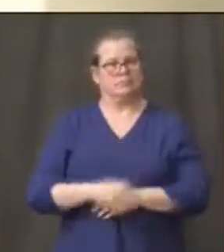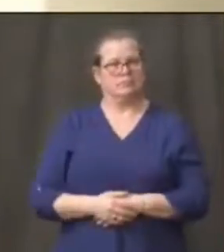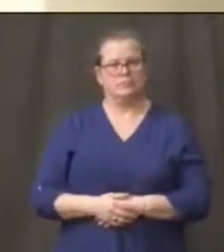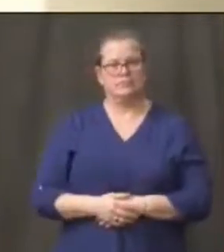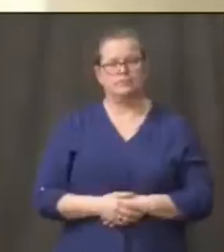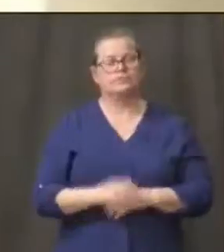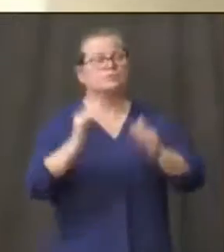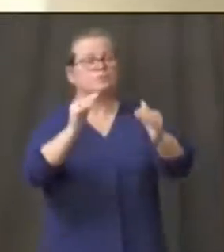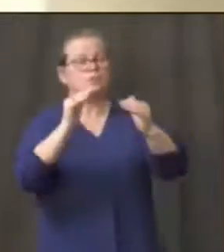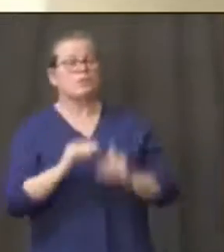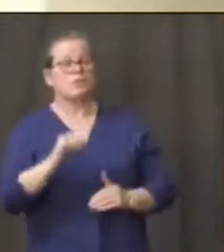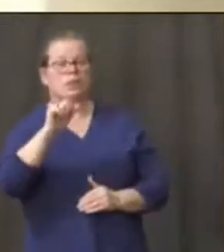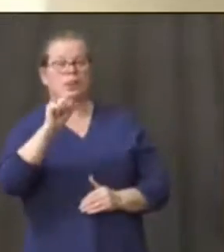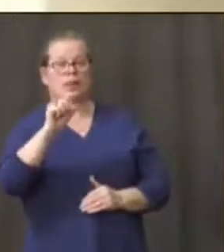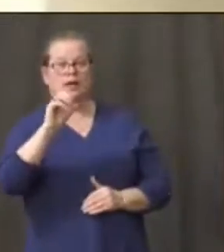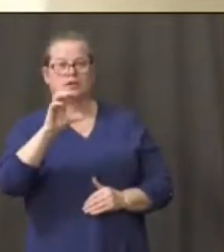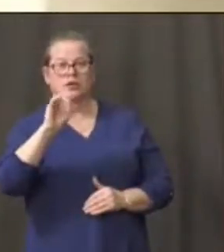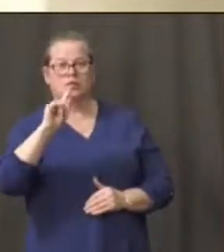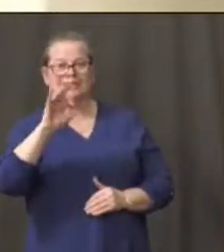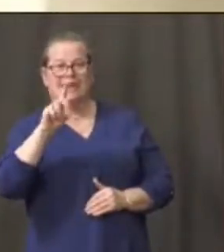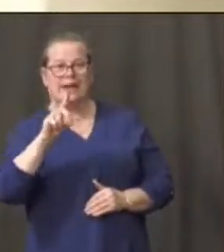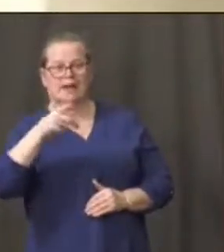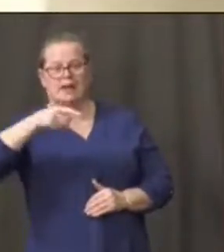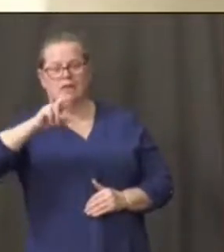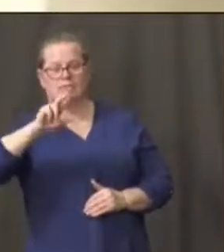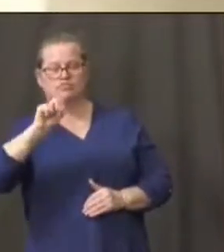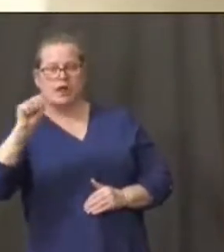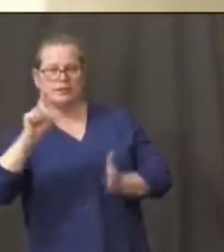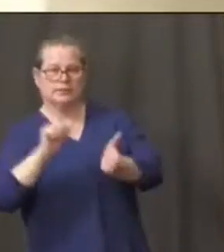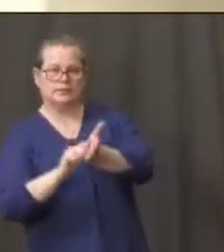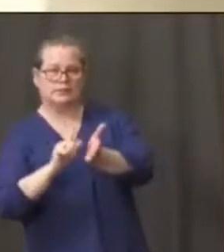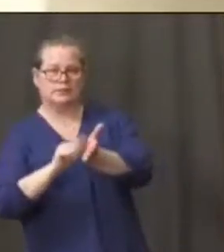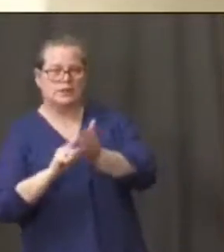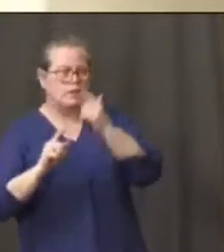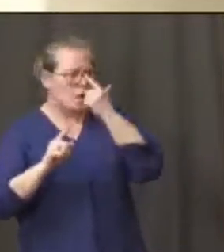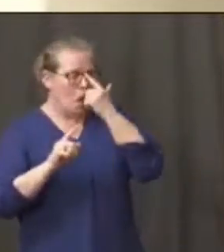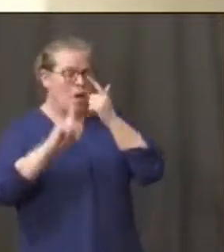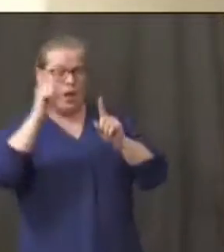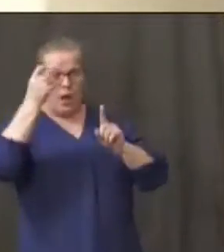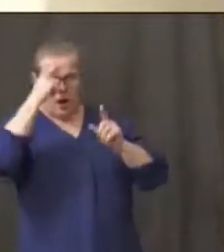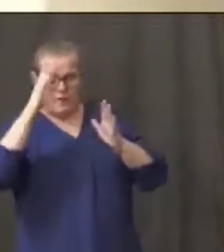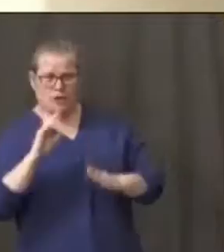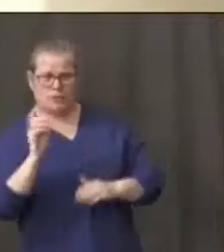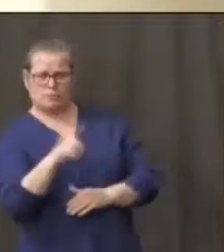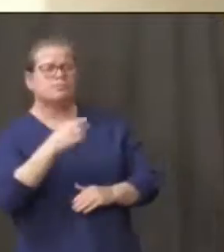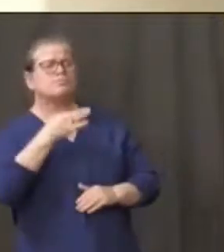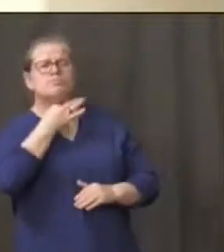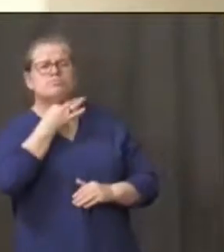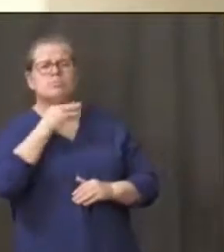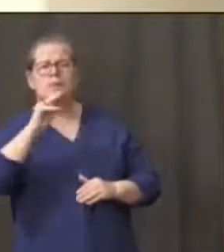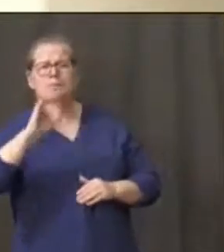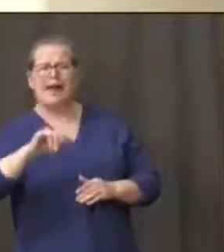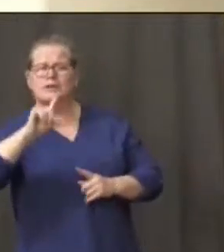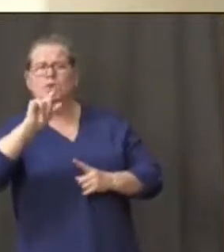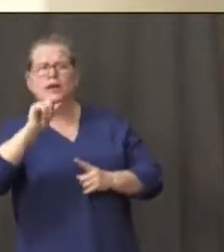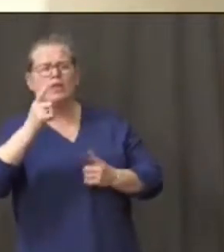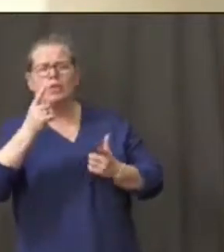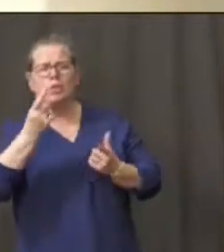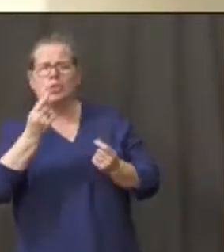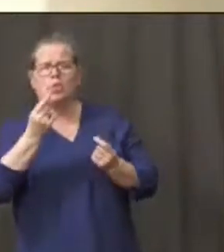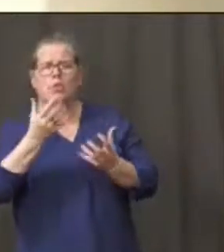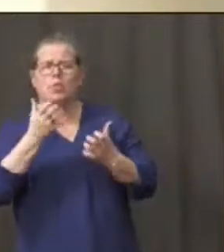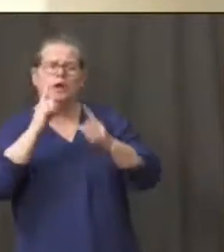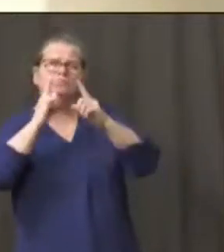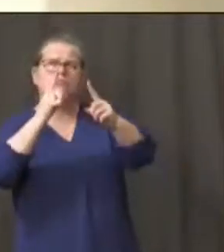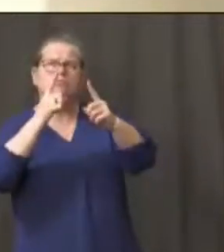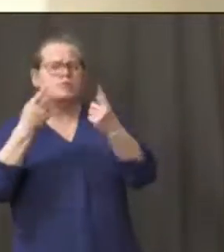yes uh governor can you clarify a little bit more about what you want to see happen on may 20th is this a date where you hope certain things